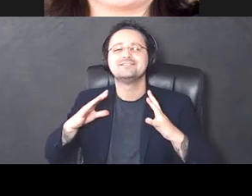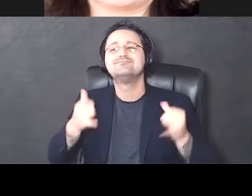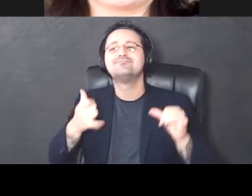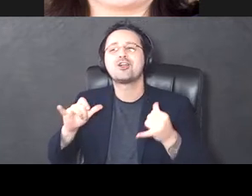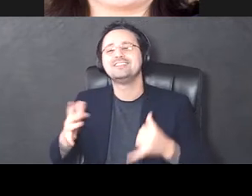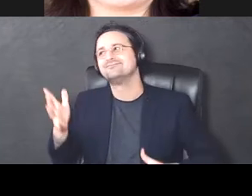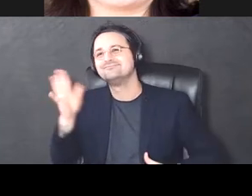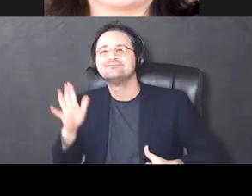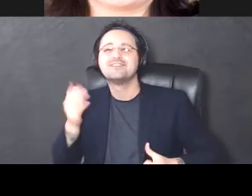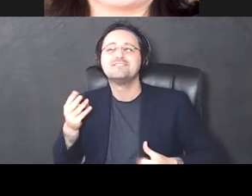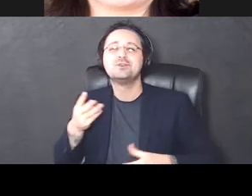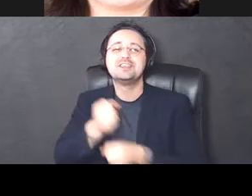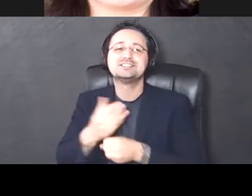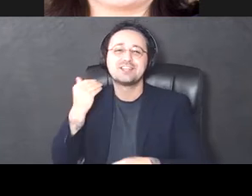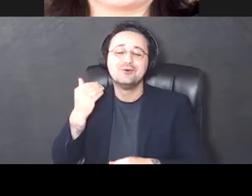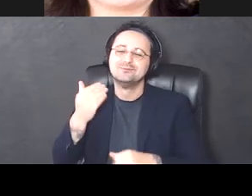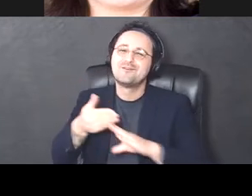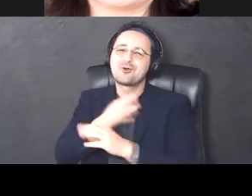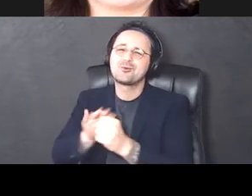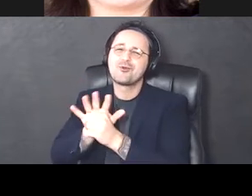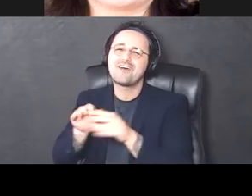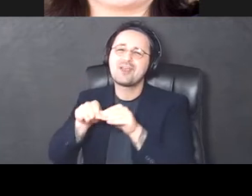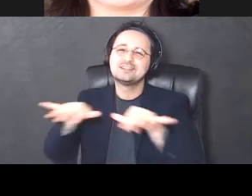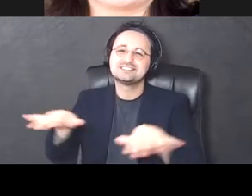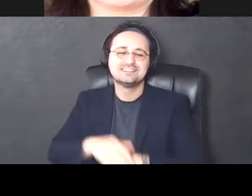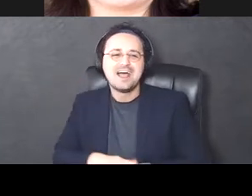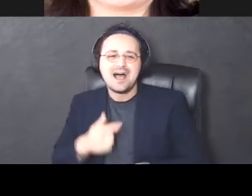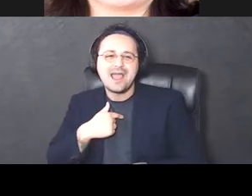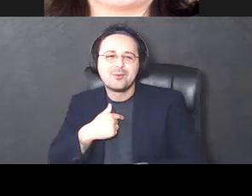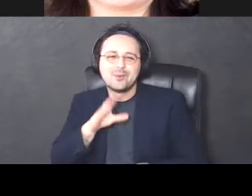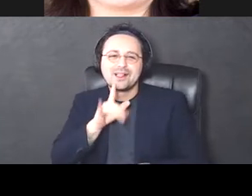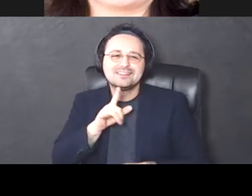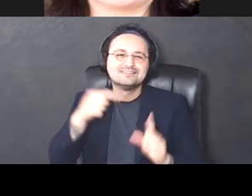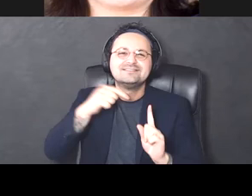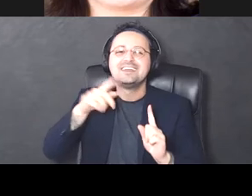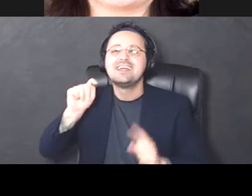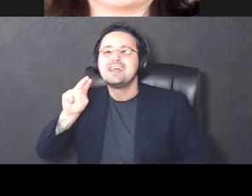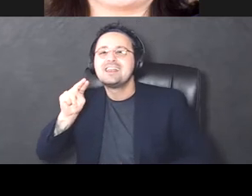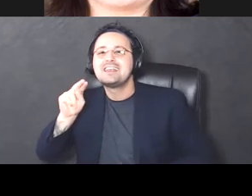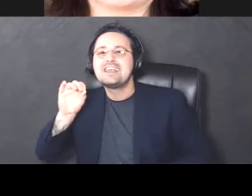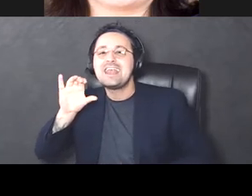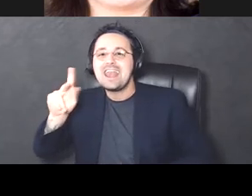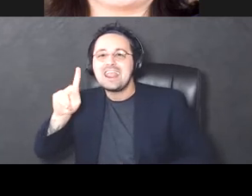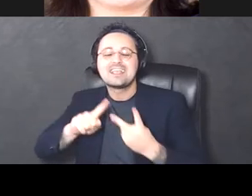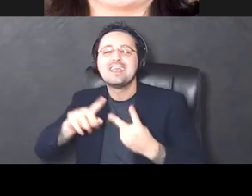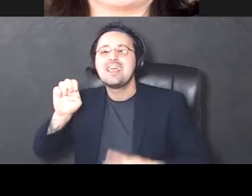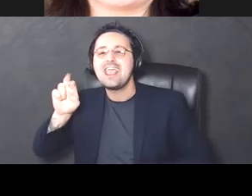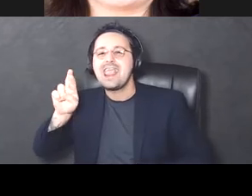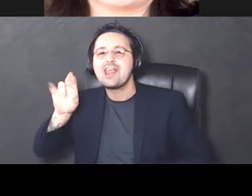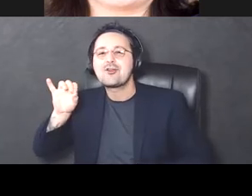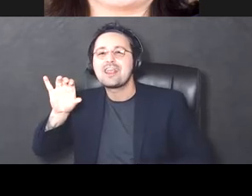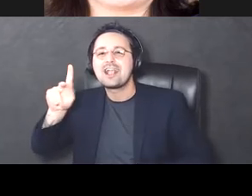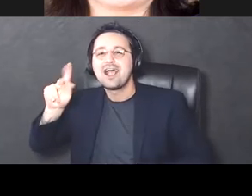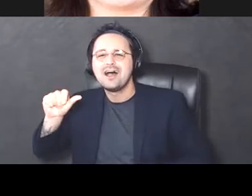things in, in person. Um, I'll highlight a couple people. Um, Nick Chalmers and Erica Tymeyer have been our